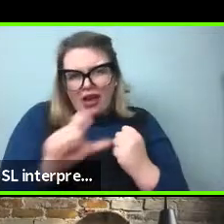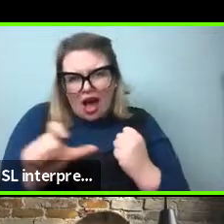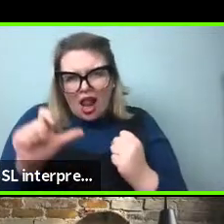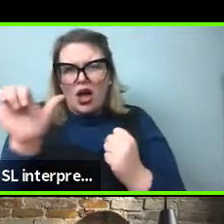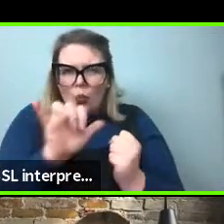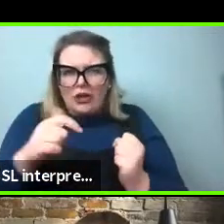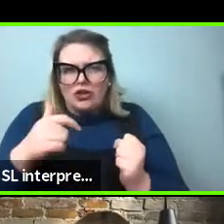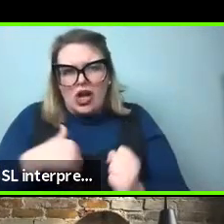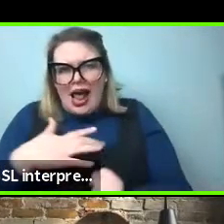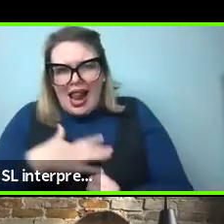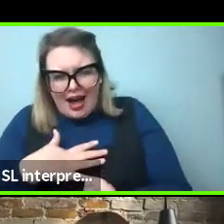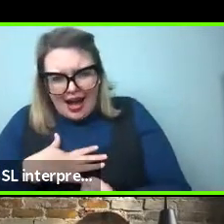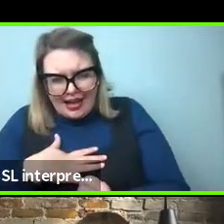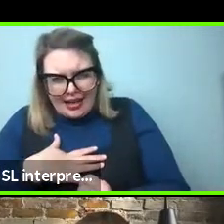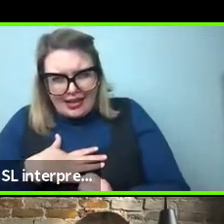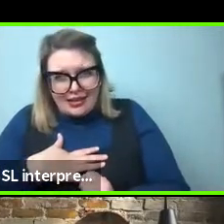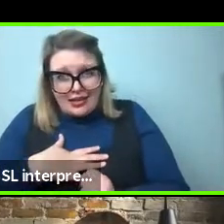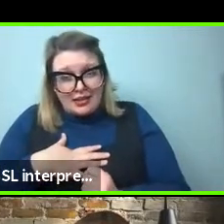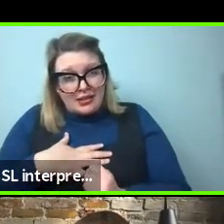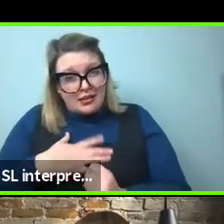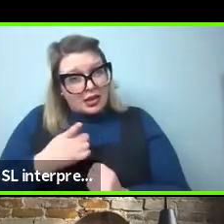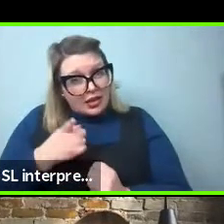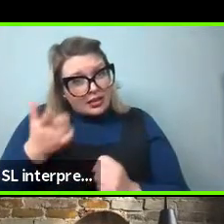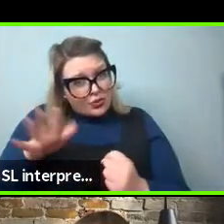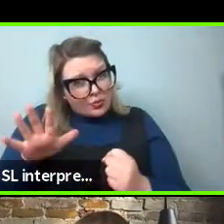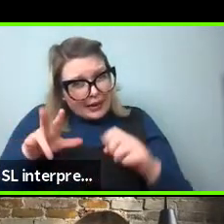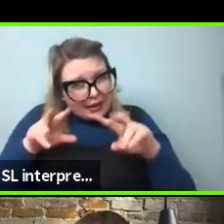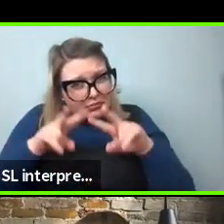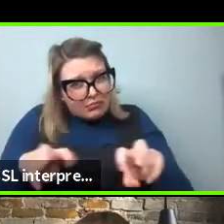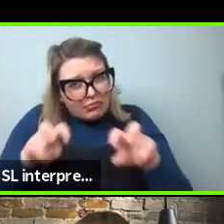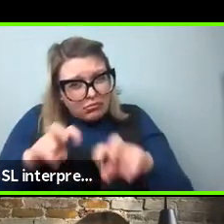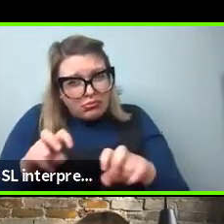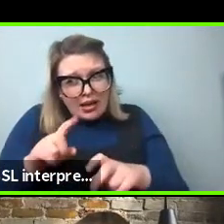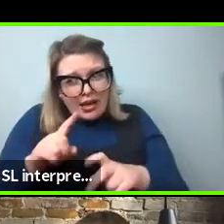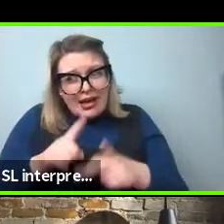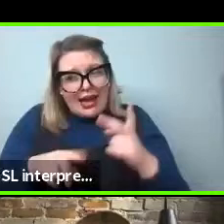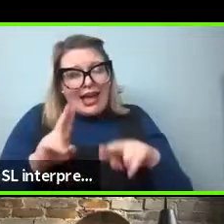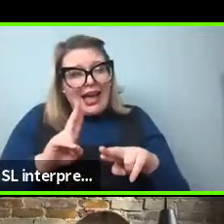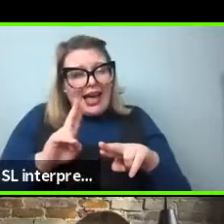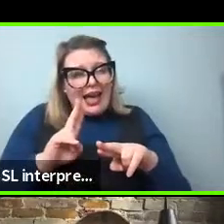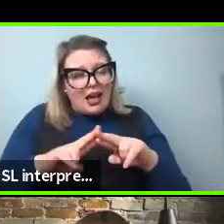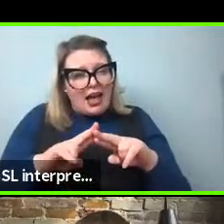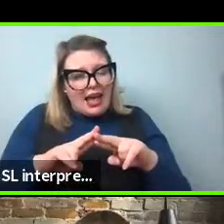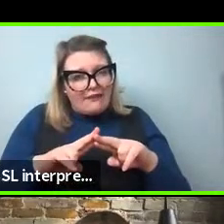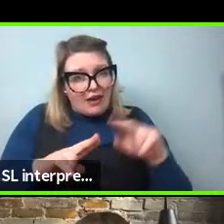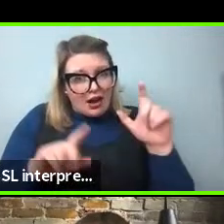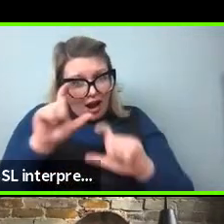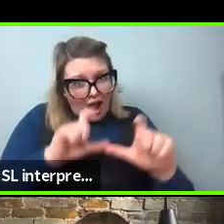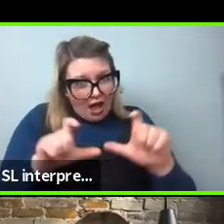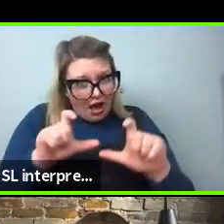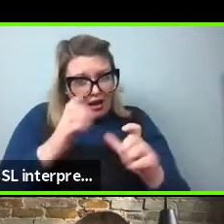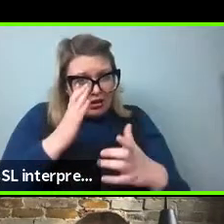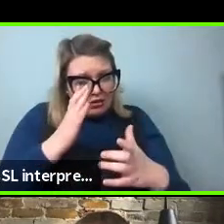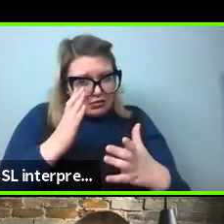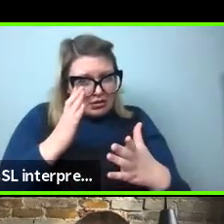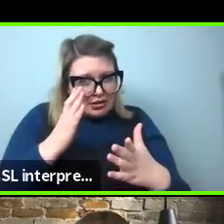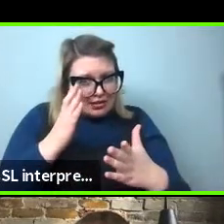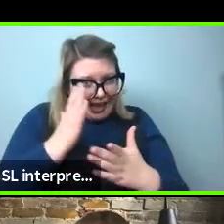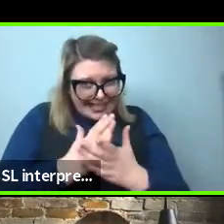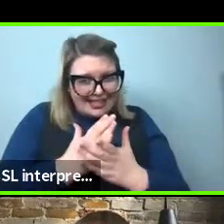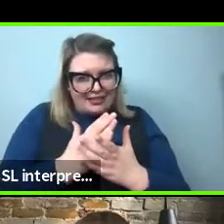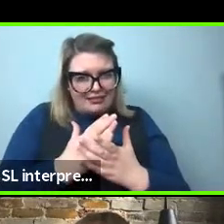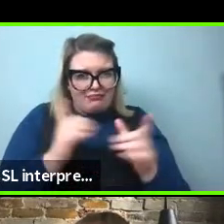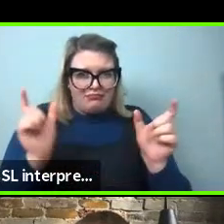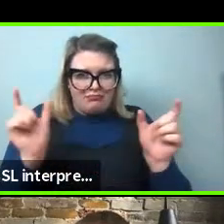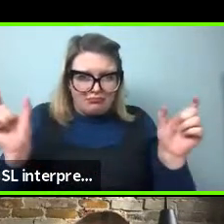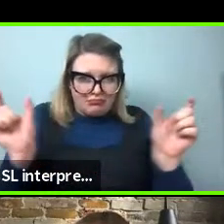for a parse of that where of which the color is a constituent such, so